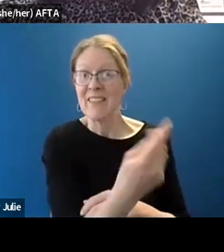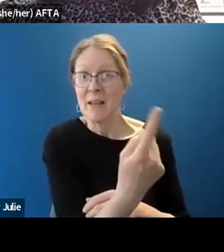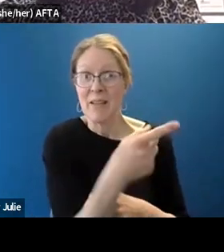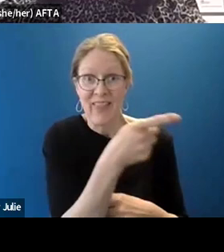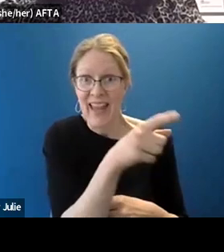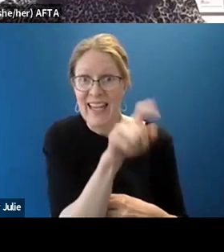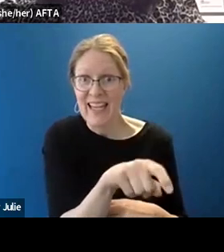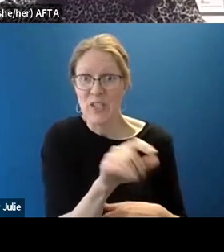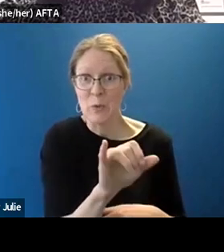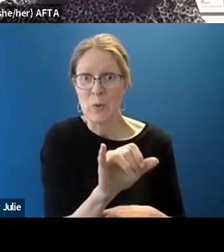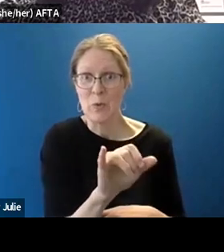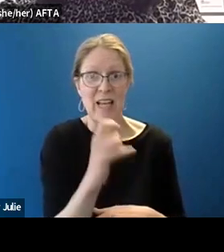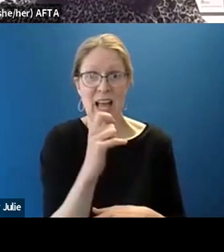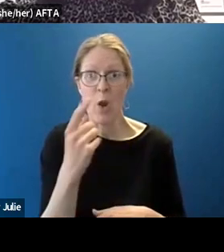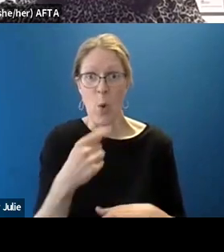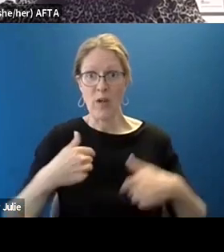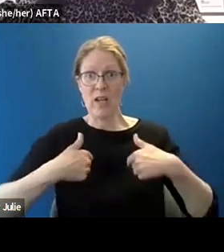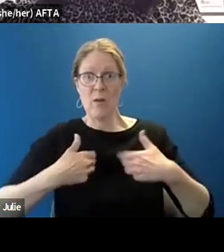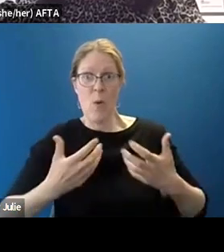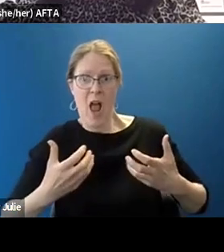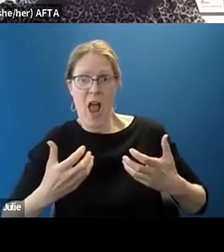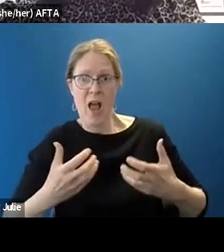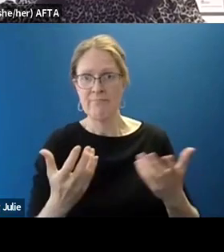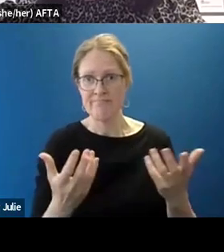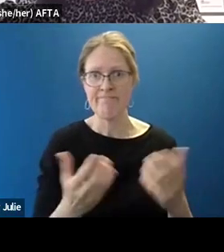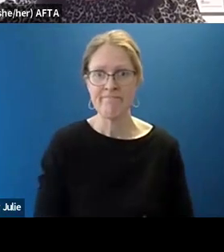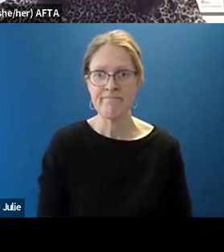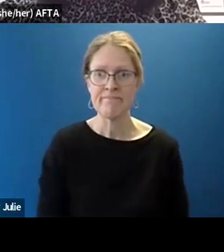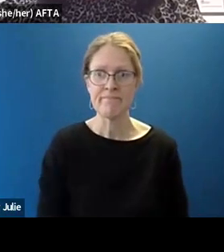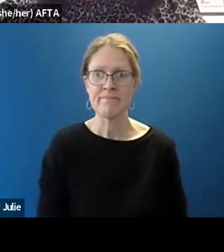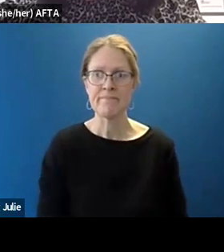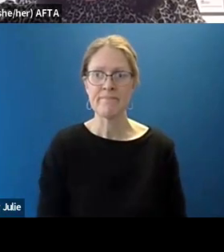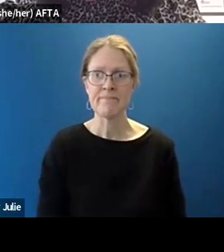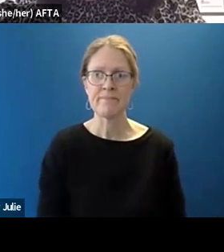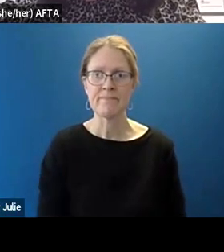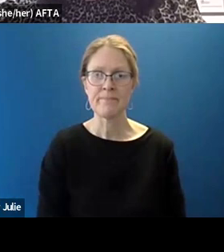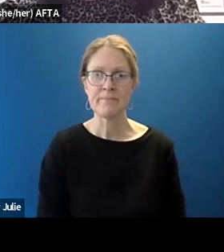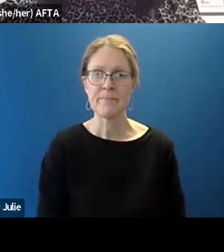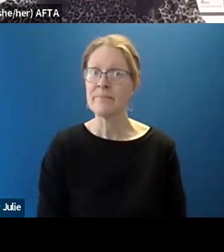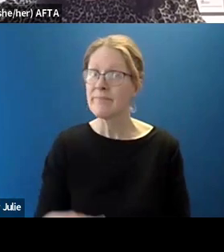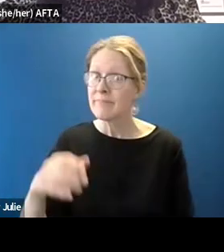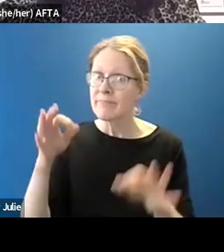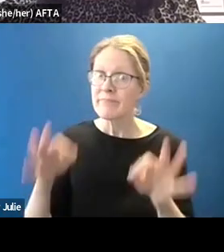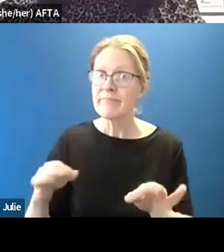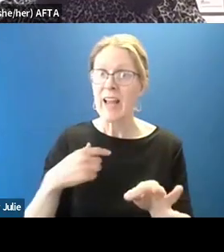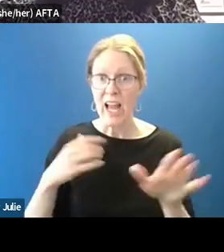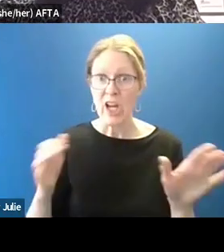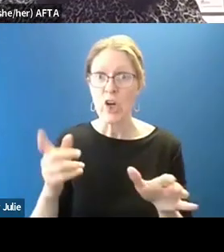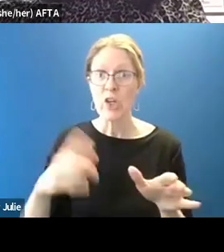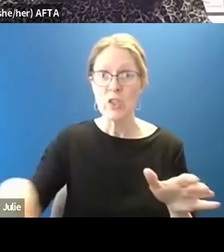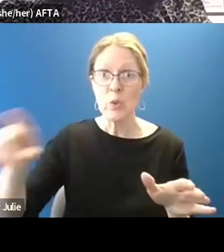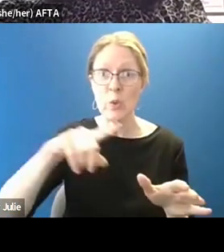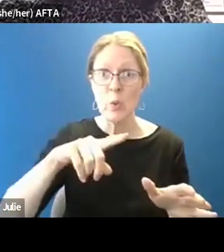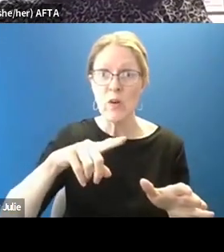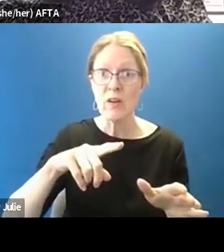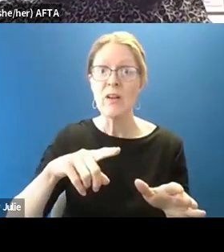make it be about something that you're asking for. Absolutely. And I really do encourage our listeners to go to the link